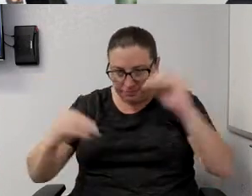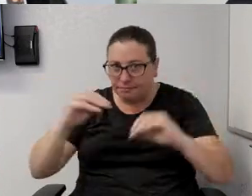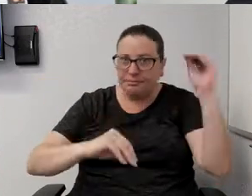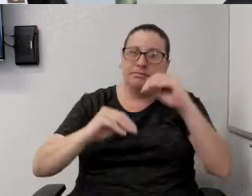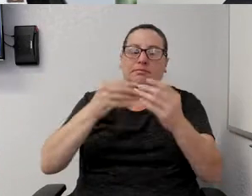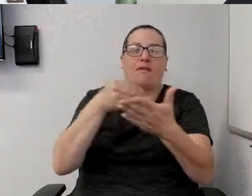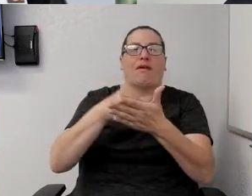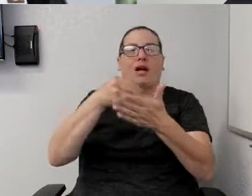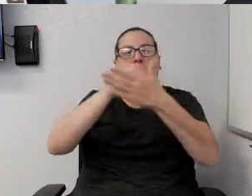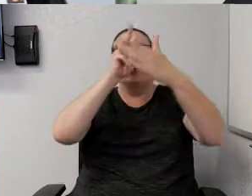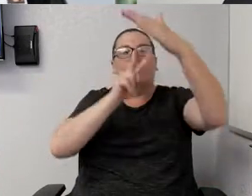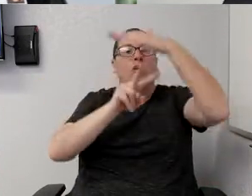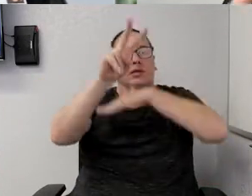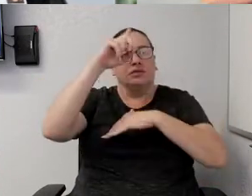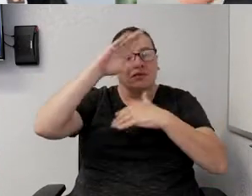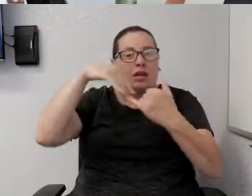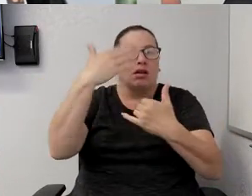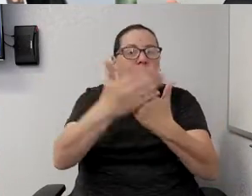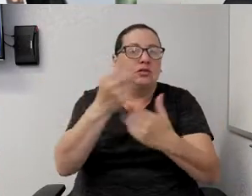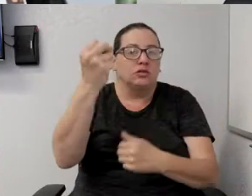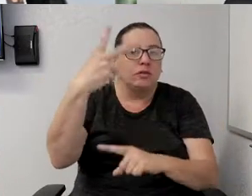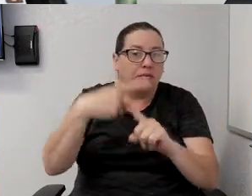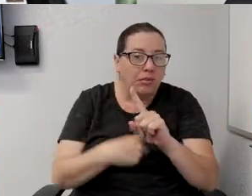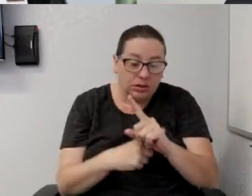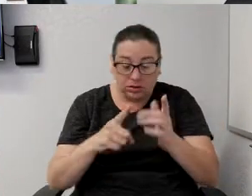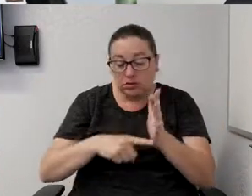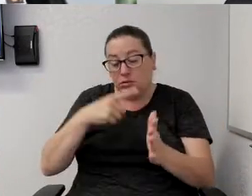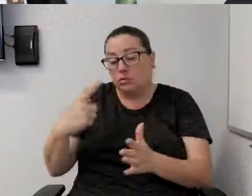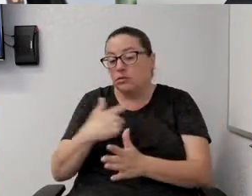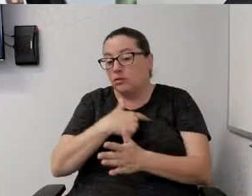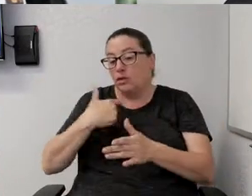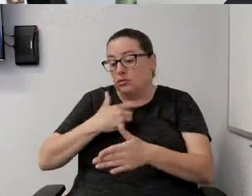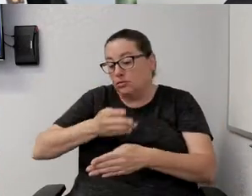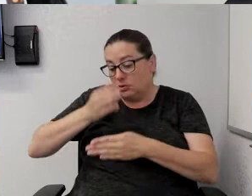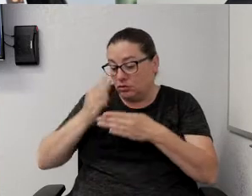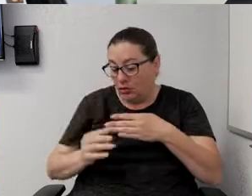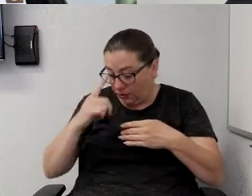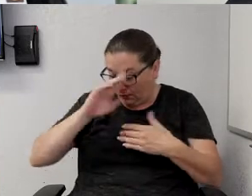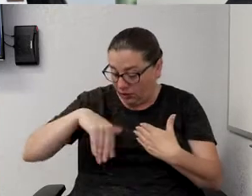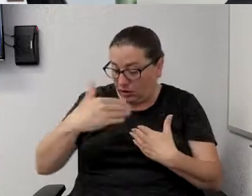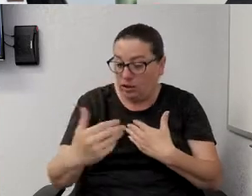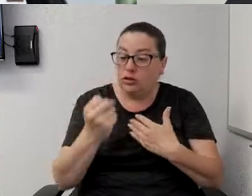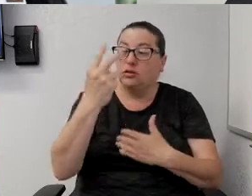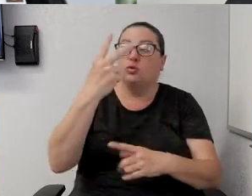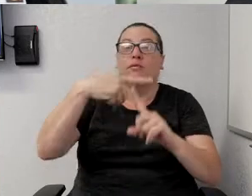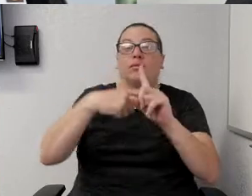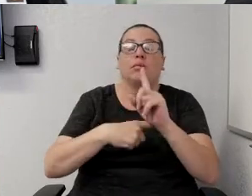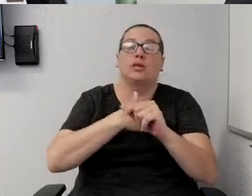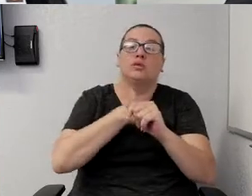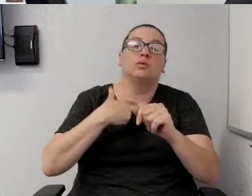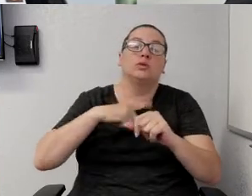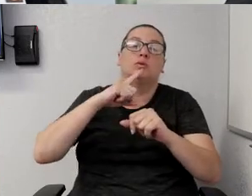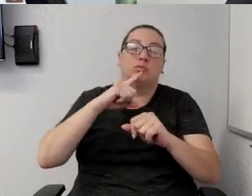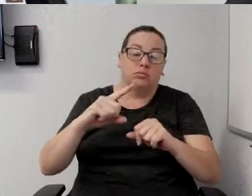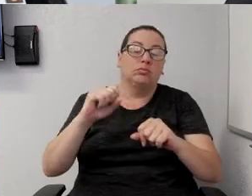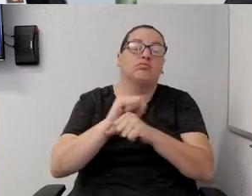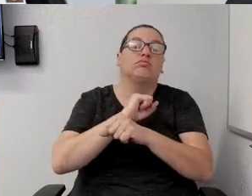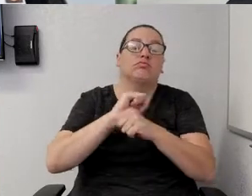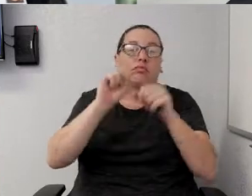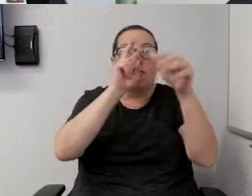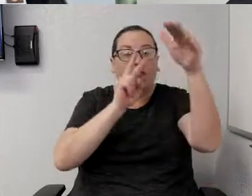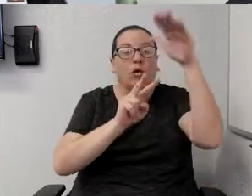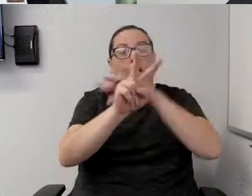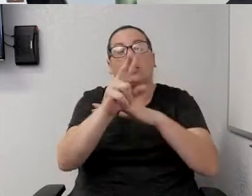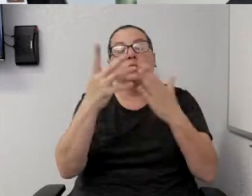months. Then, once we're done with the next 12 months, we certainly will be forecasting, you know, what it will look